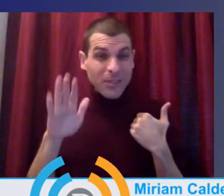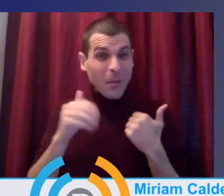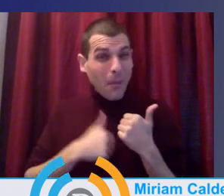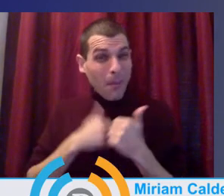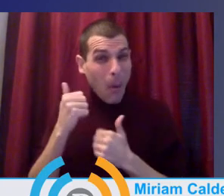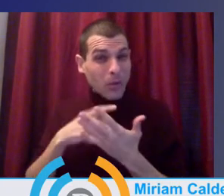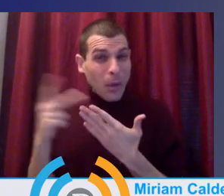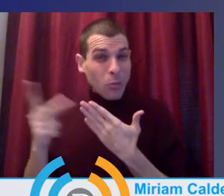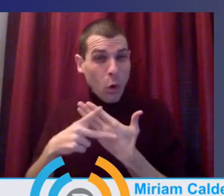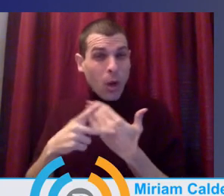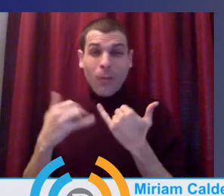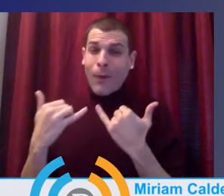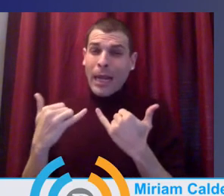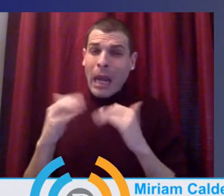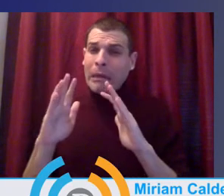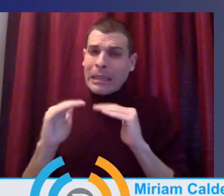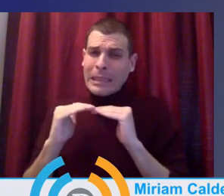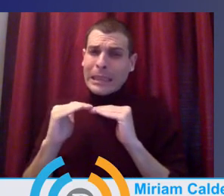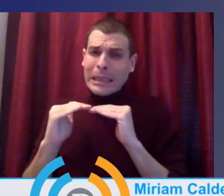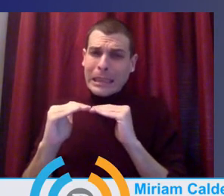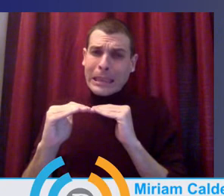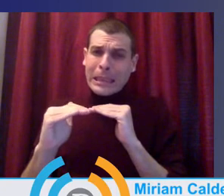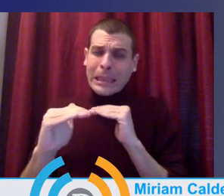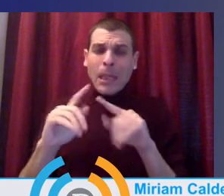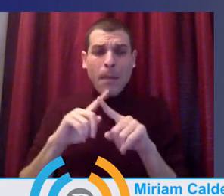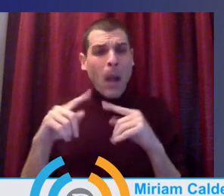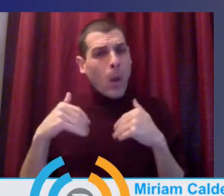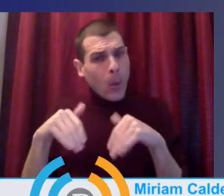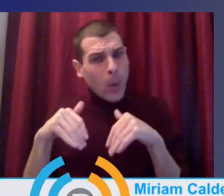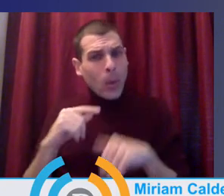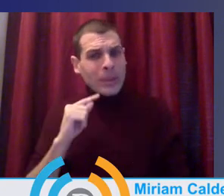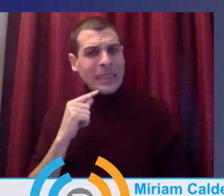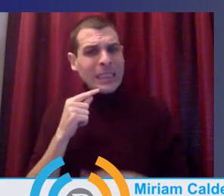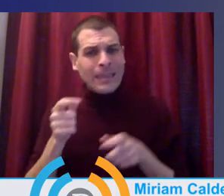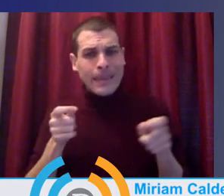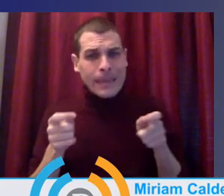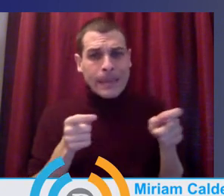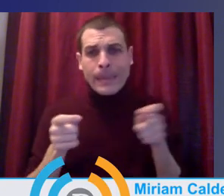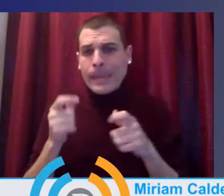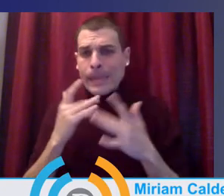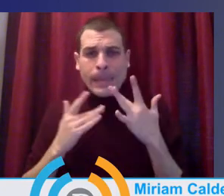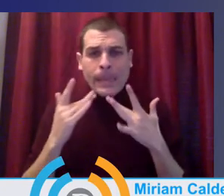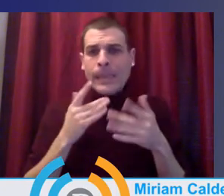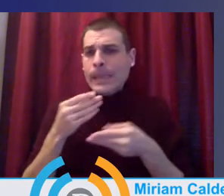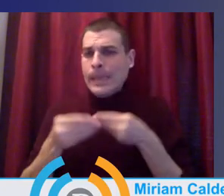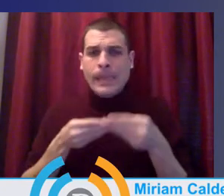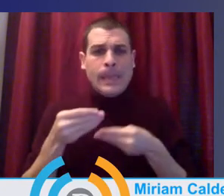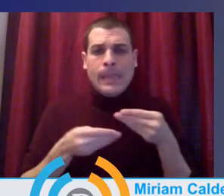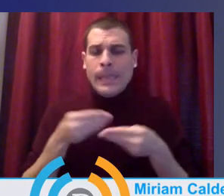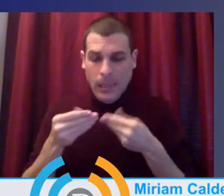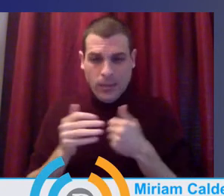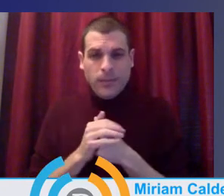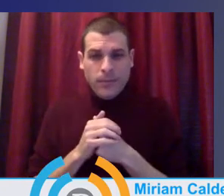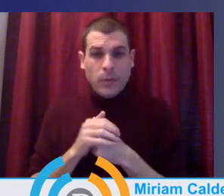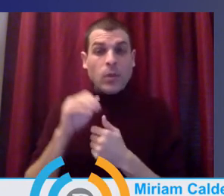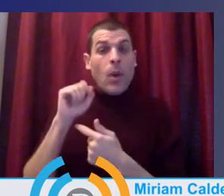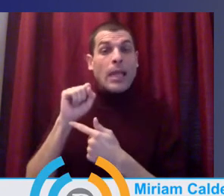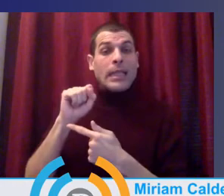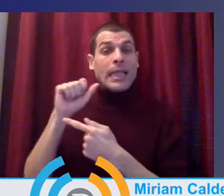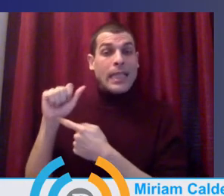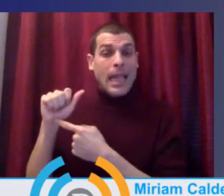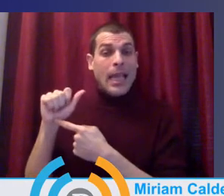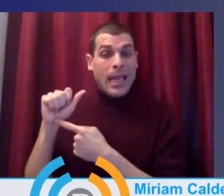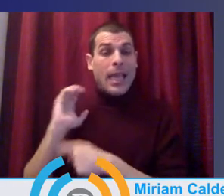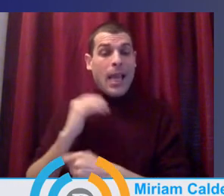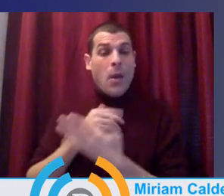afloat. We're approaching near pandemic levels. We've been able to move forward with the SSA implementation in early